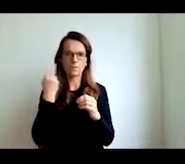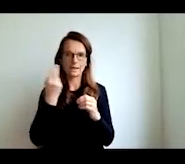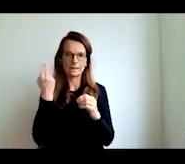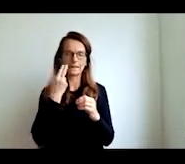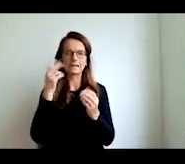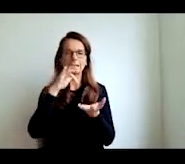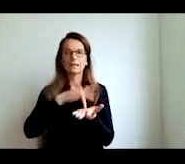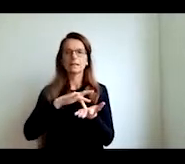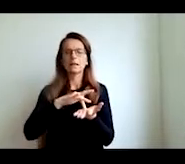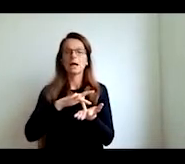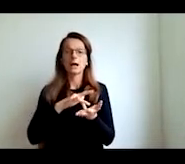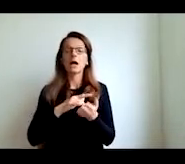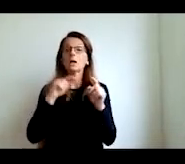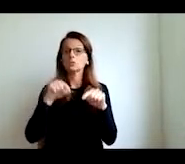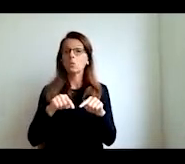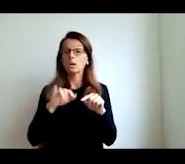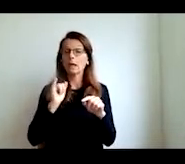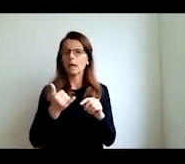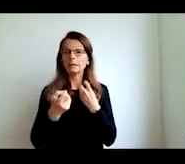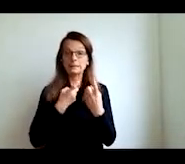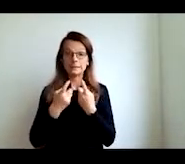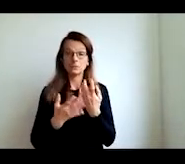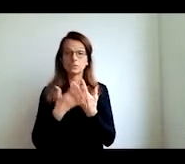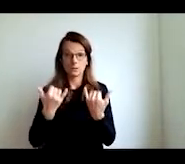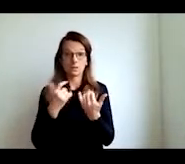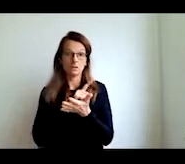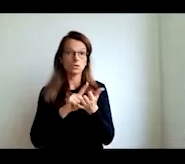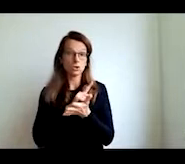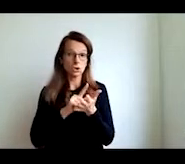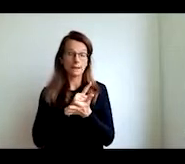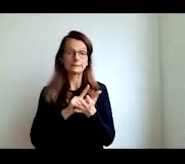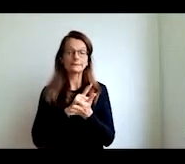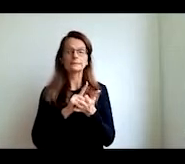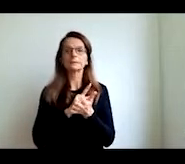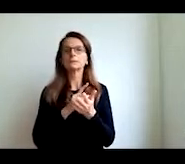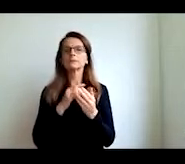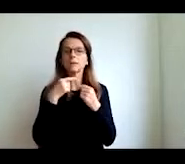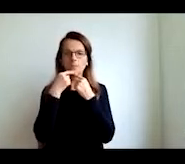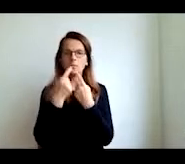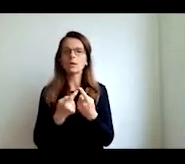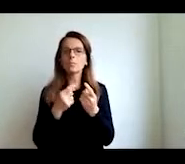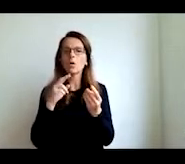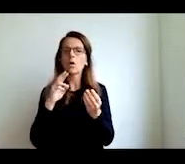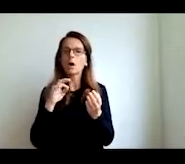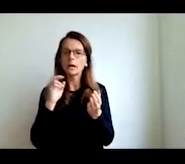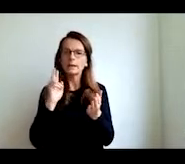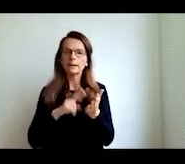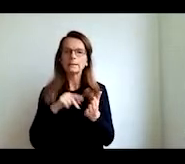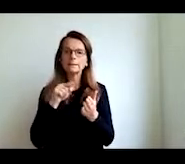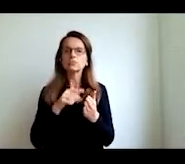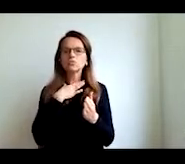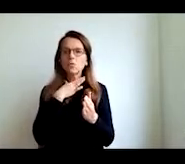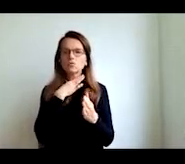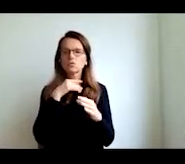that is the challenge of our times to better connect the world the real world with the world of schooling the schools are very good in keeping students